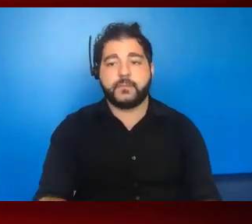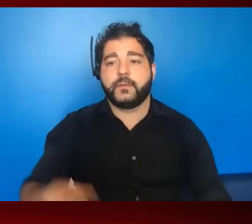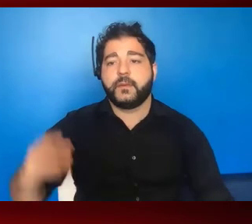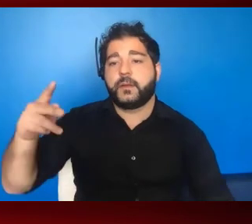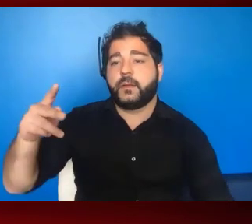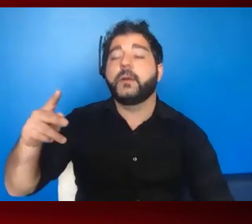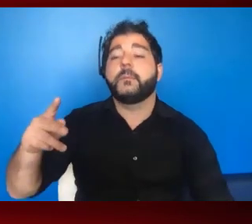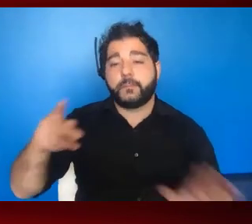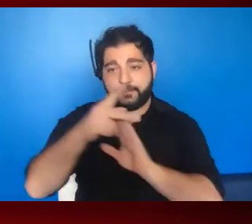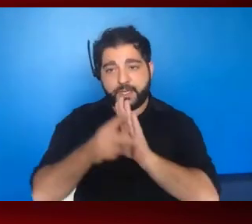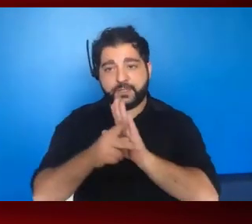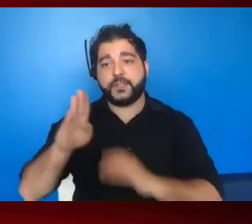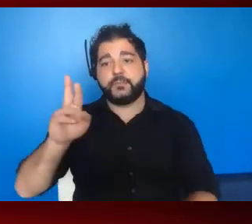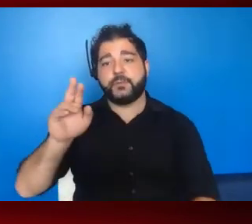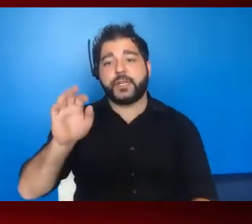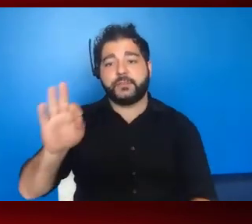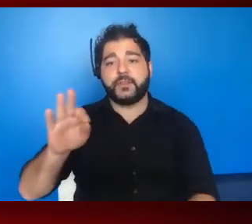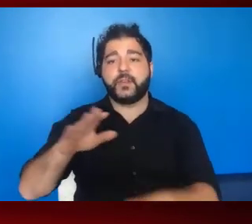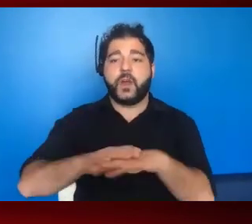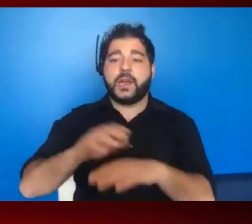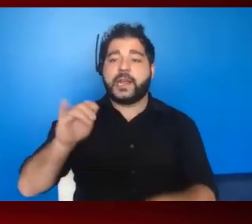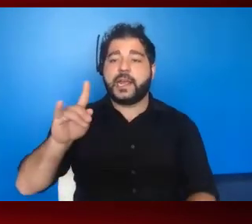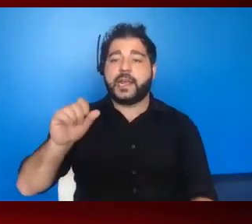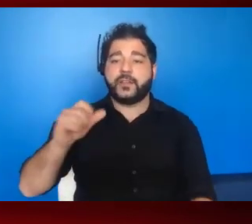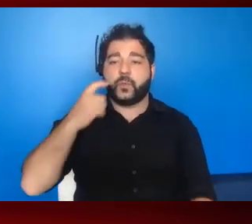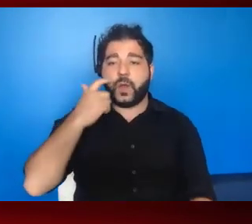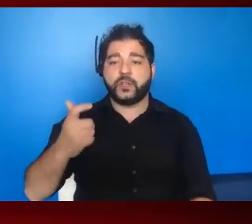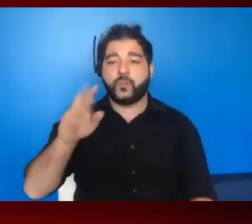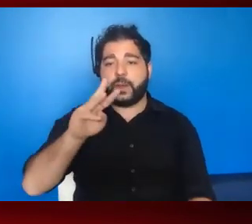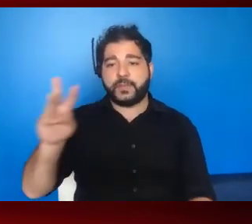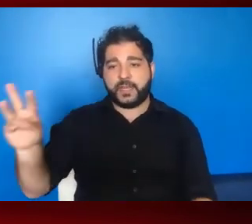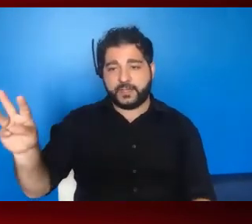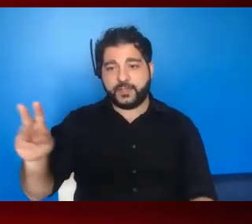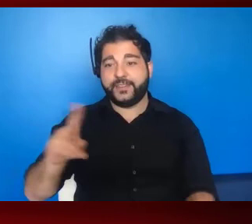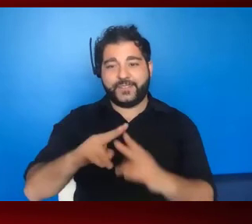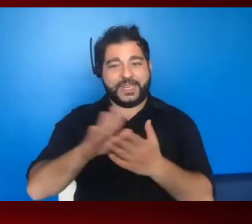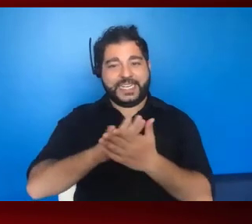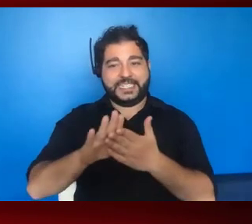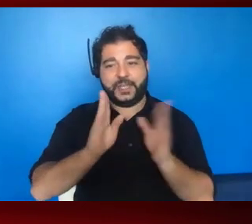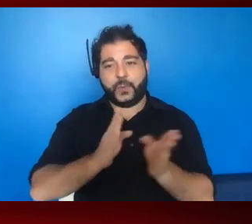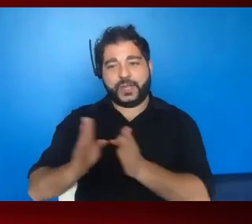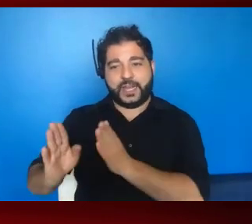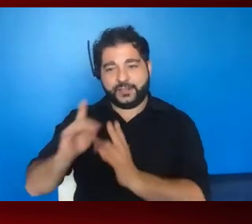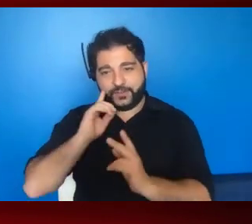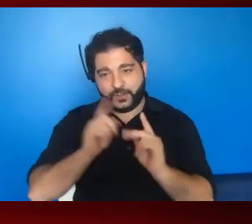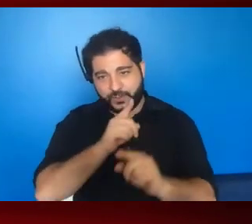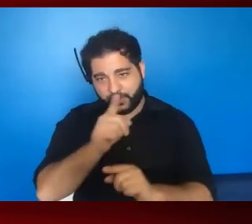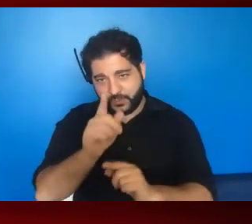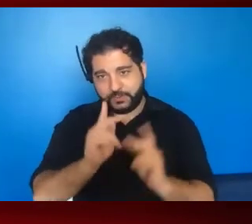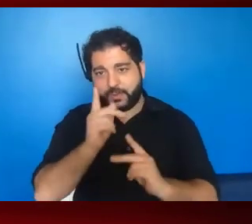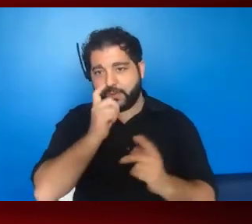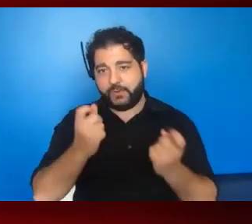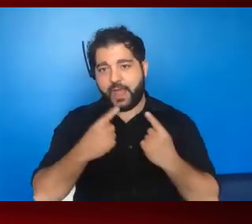the AIDS United website, the AIDS Watch. They're all there nicely organized for the folks, the person who asked that.